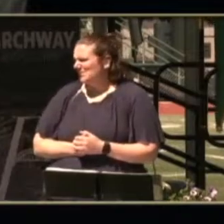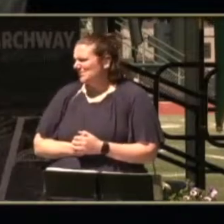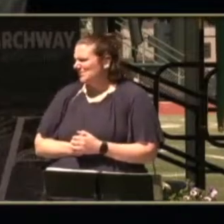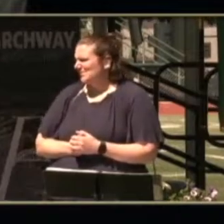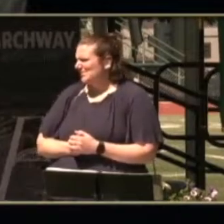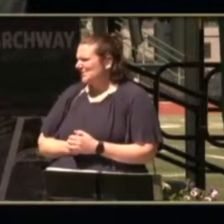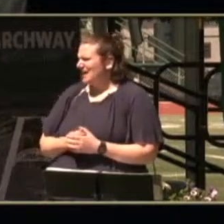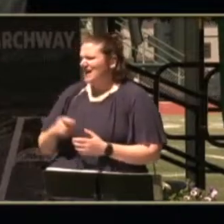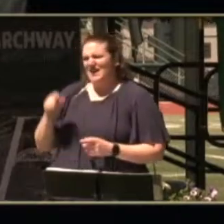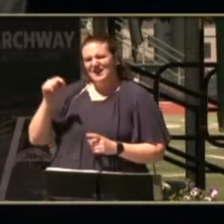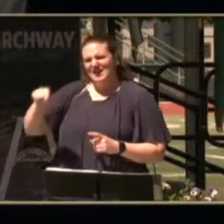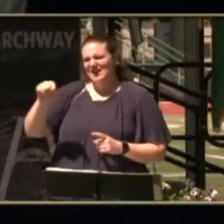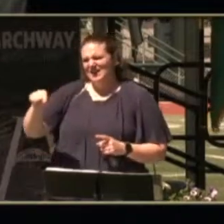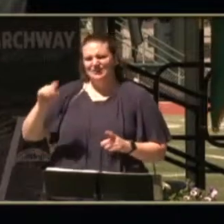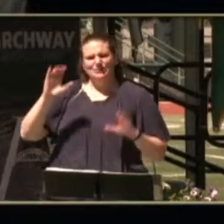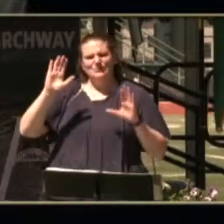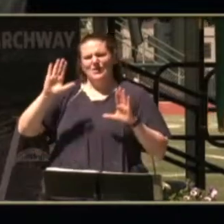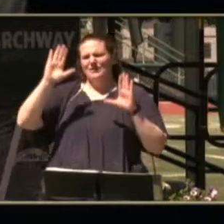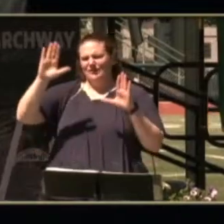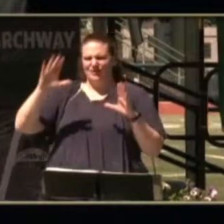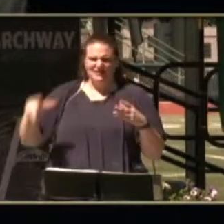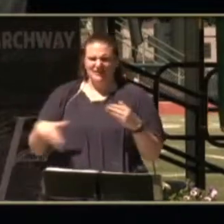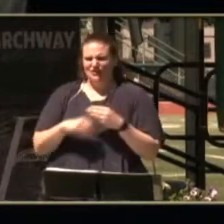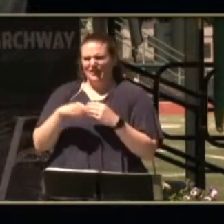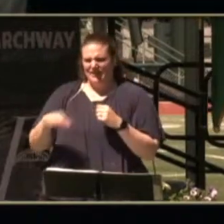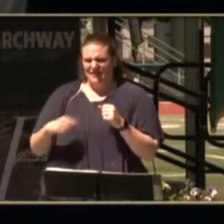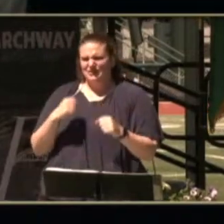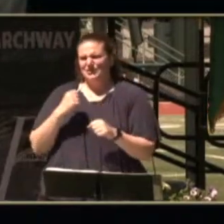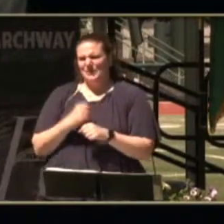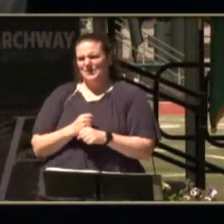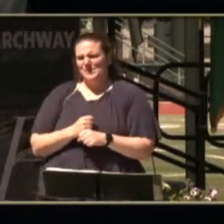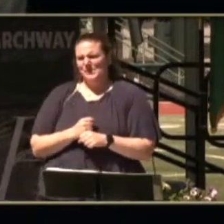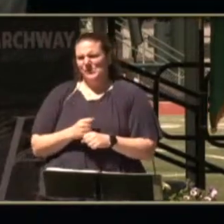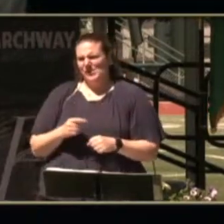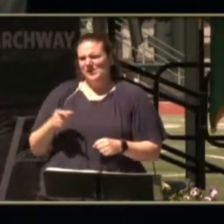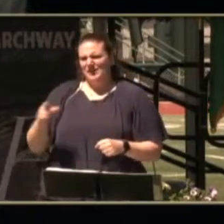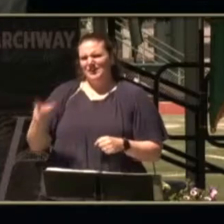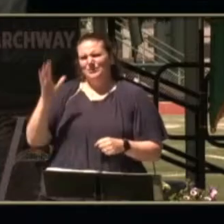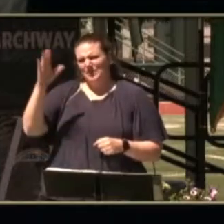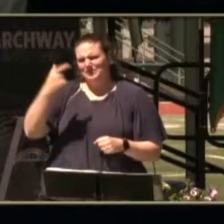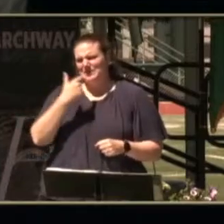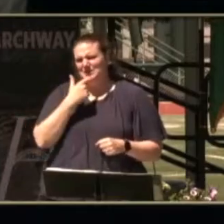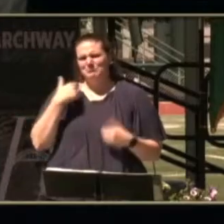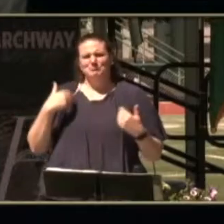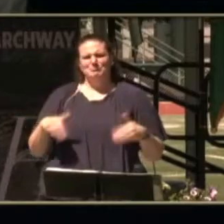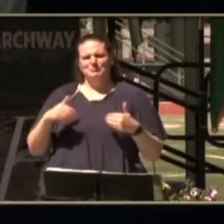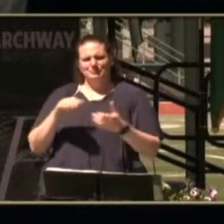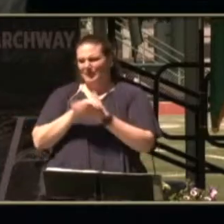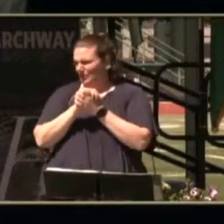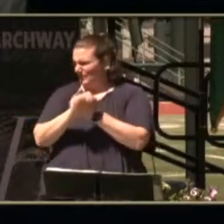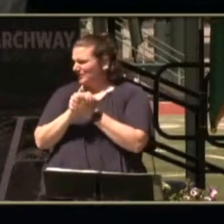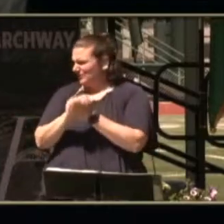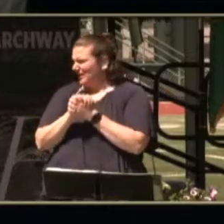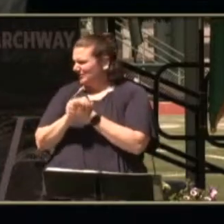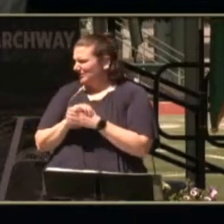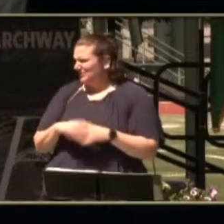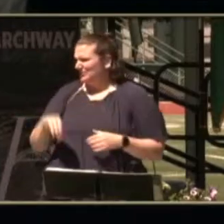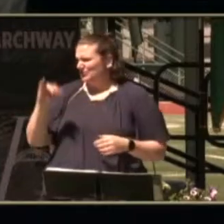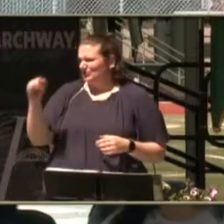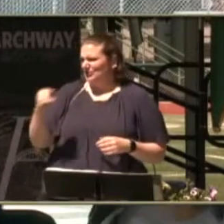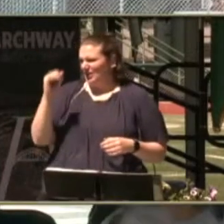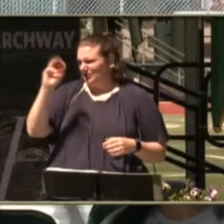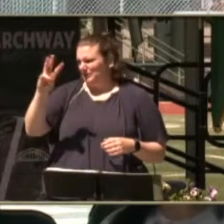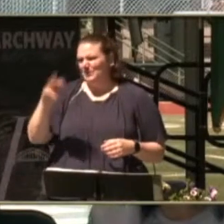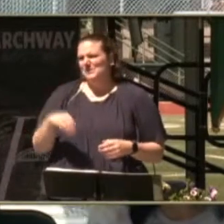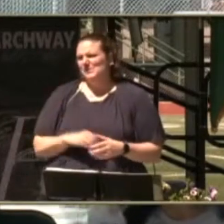he was a wonderful addition to this year and he will solely be missed congratulations jw you